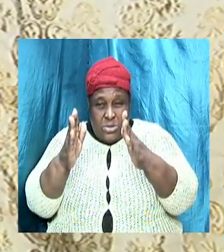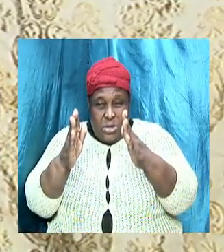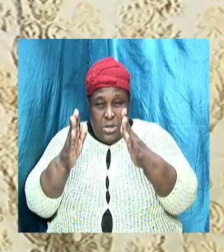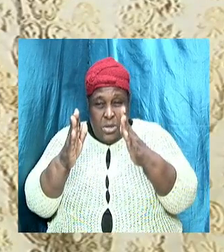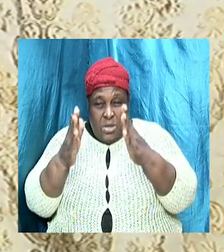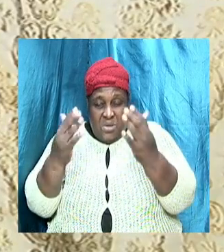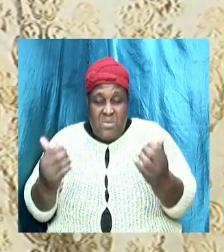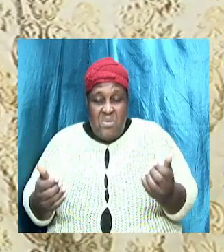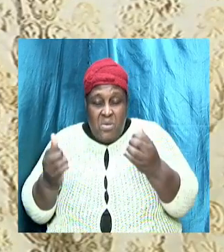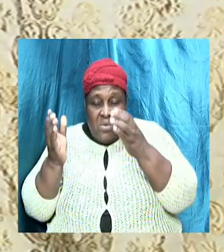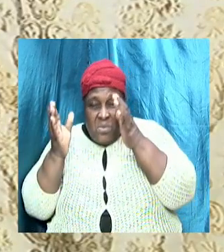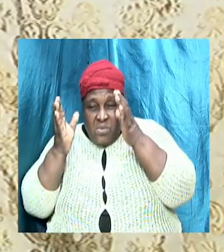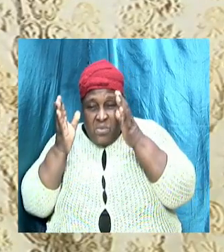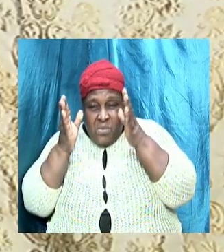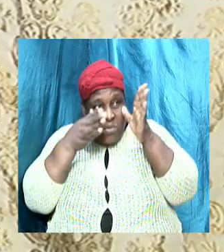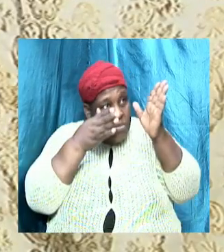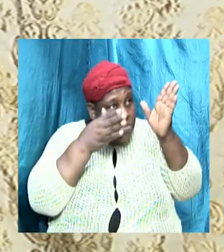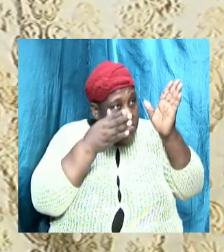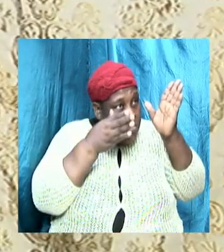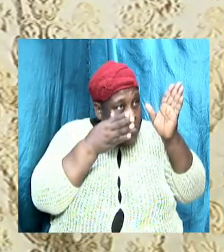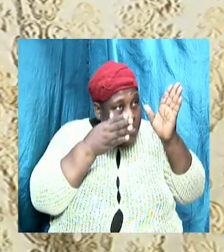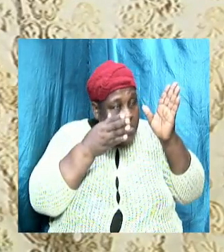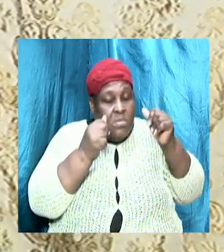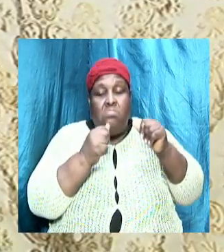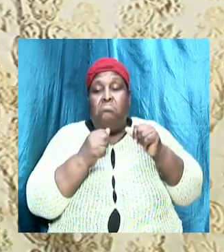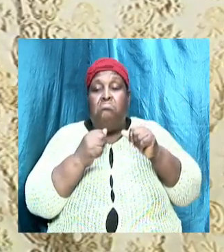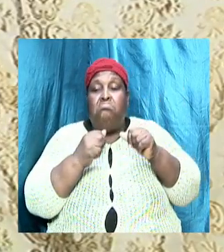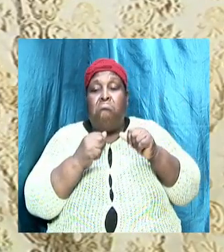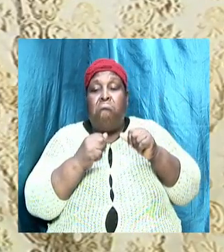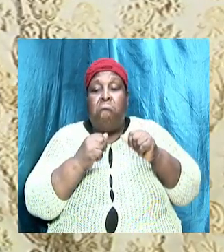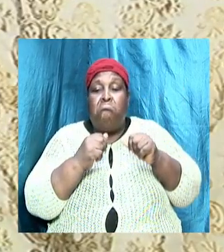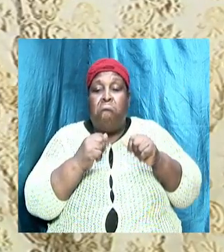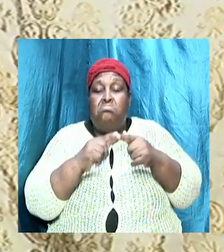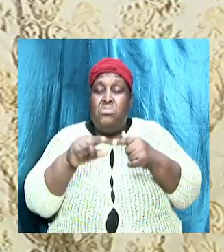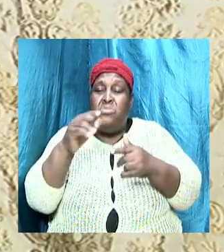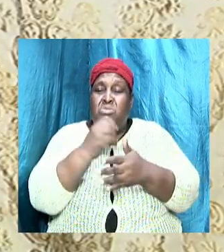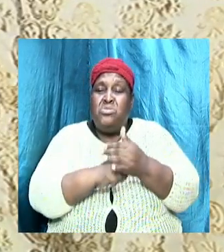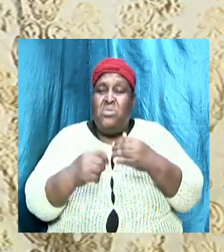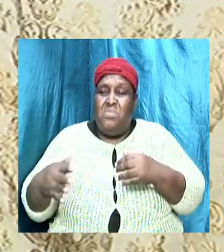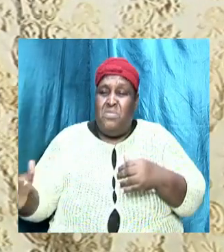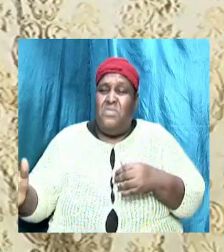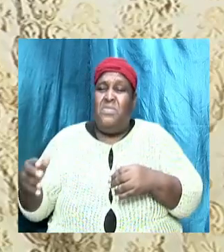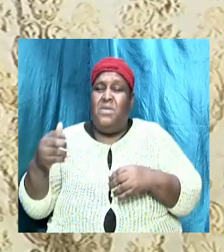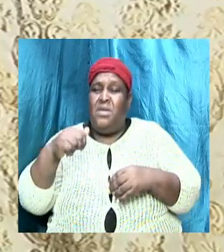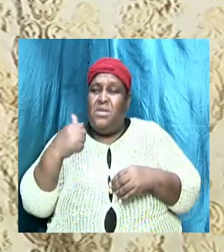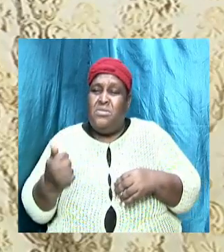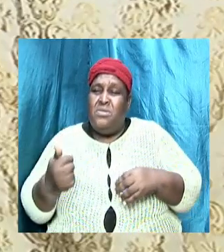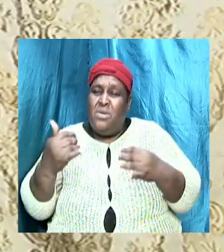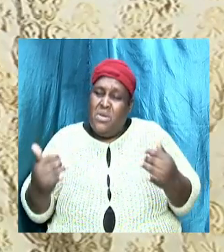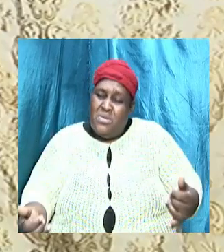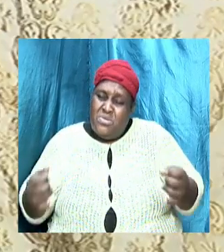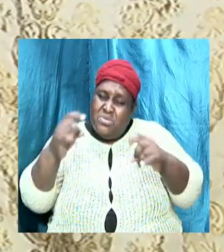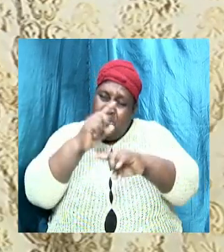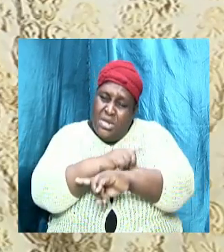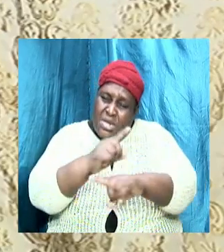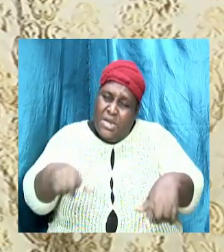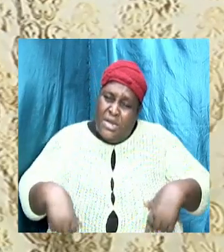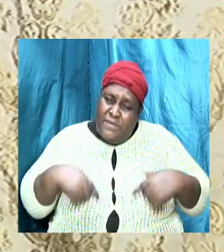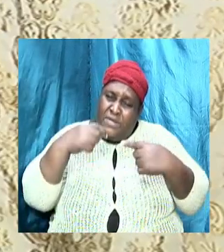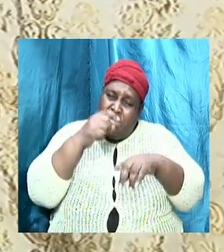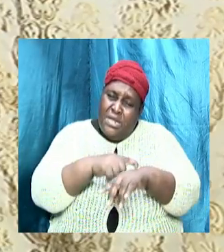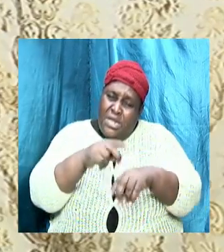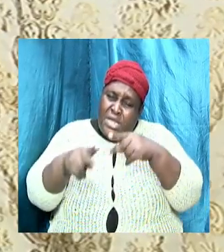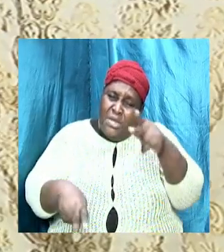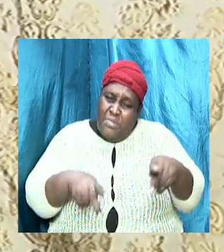and shifted to something else the message has changed today we are living in a time church the